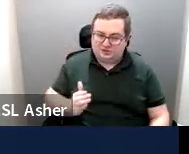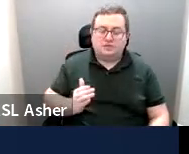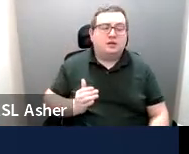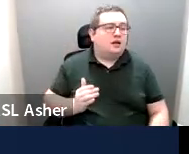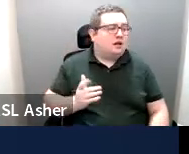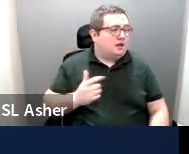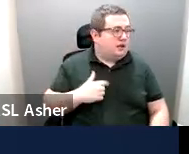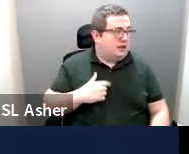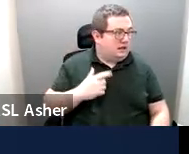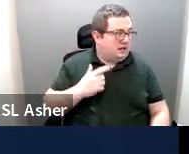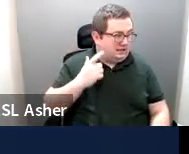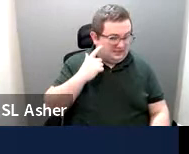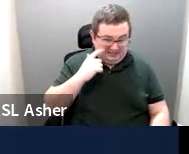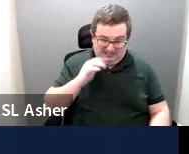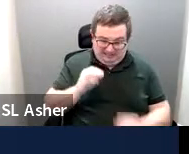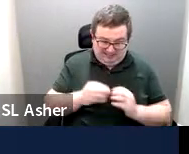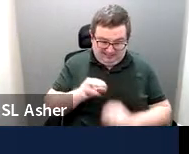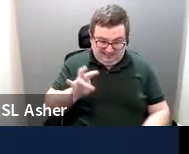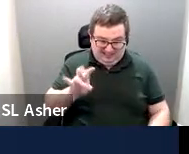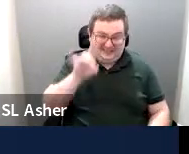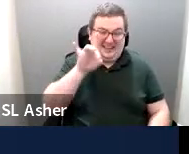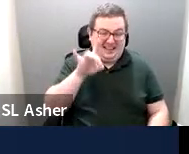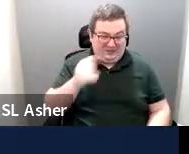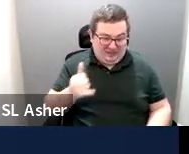I think it says there's 78 right now.